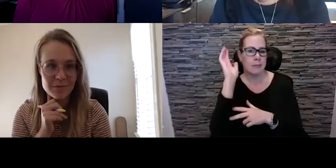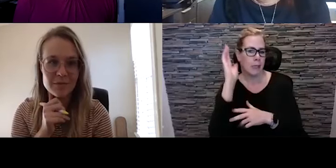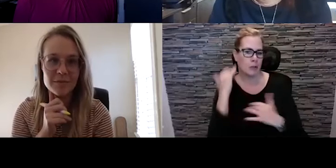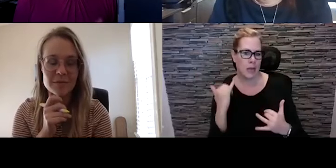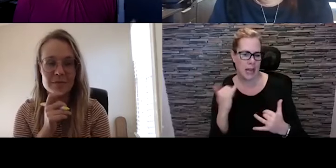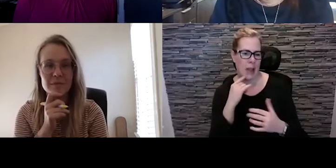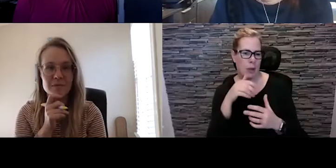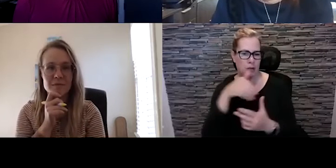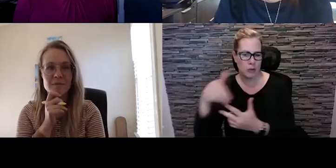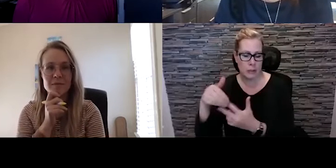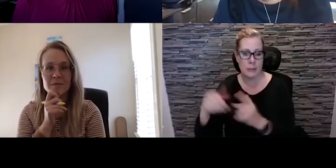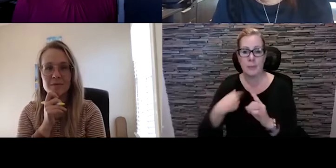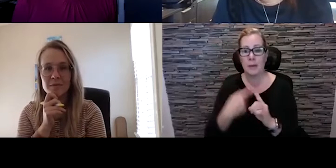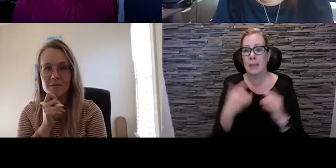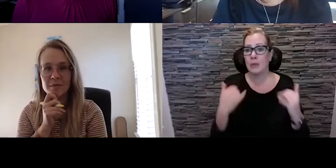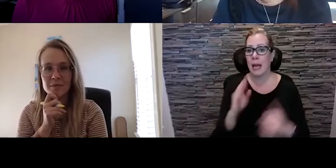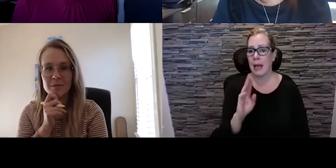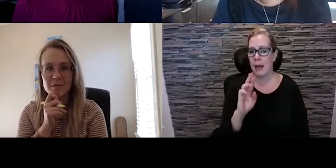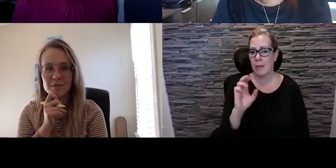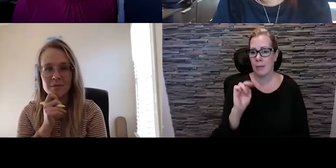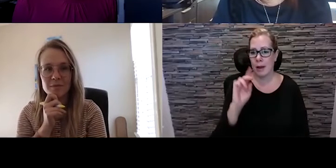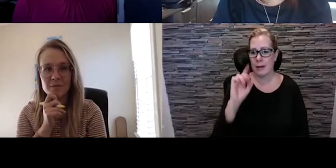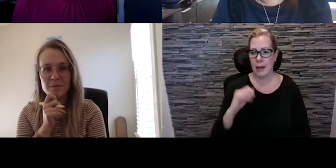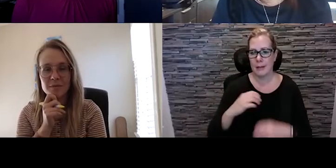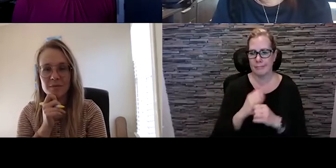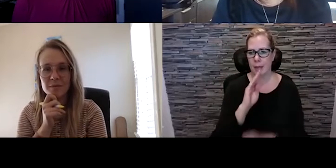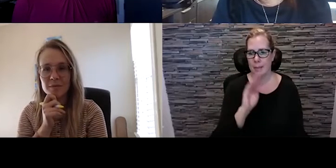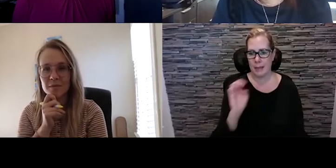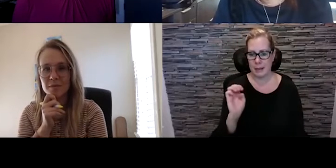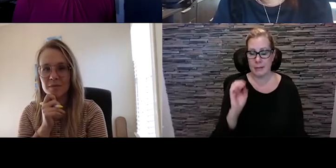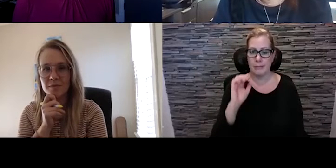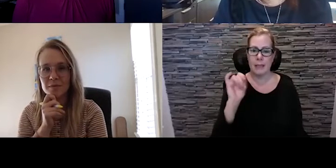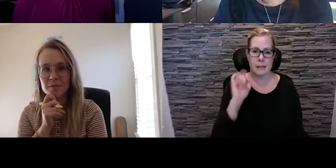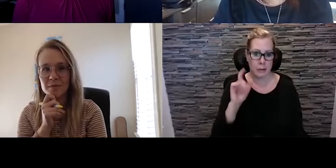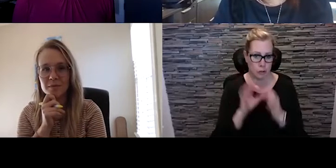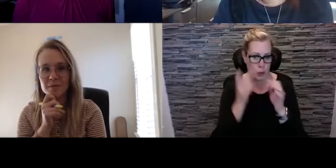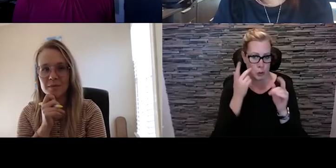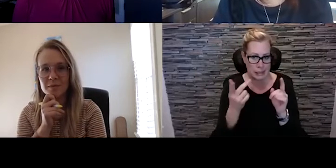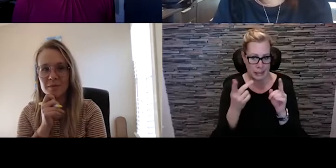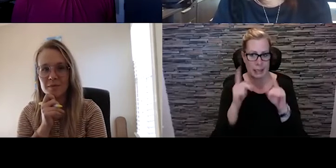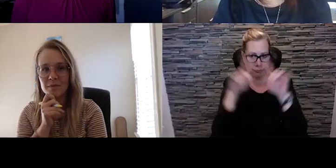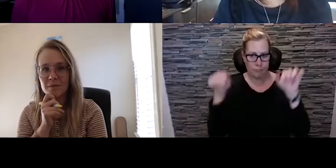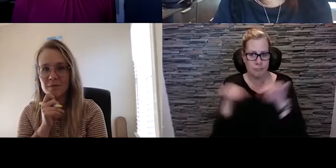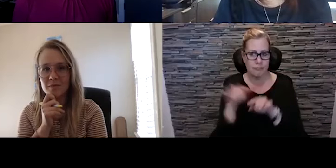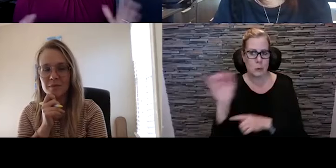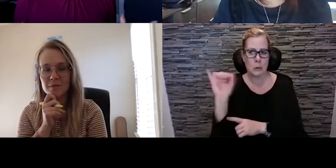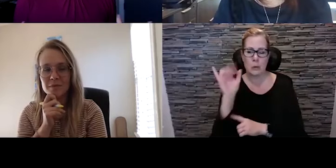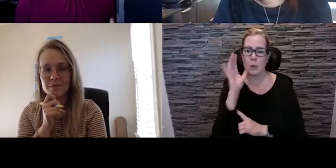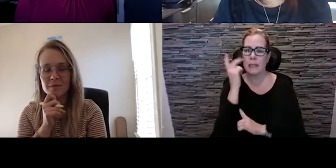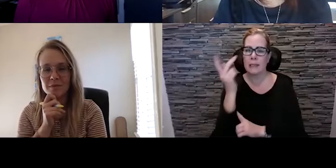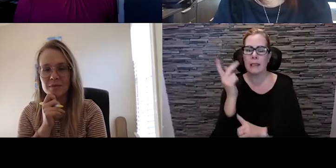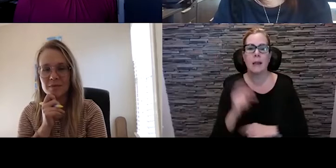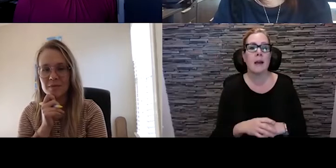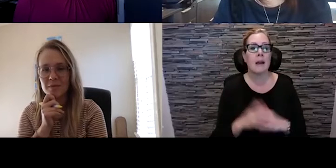Additionally, we have Brenda joining us who's our ASL interpreter. And you can see her on the screen as well. The speakers